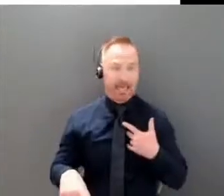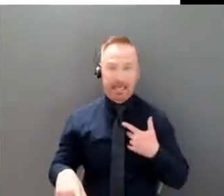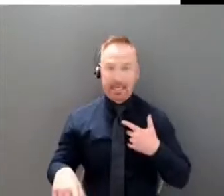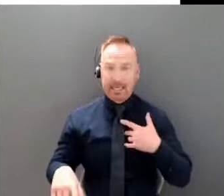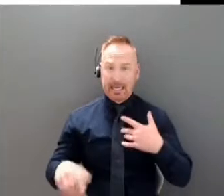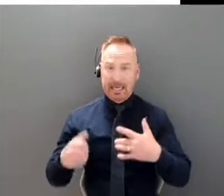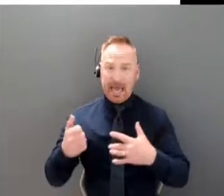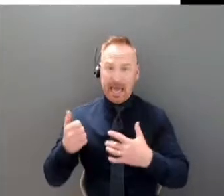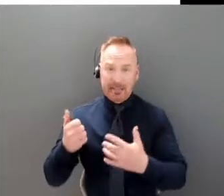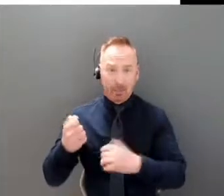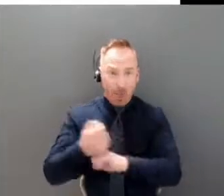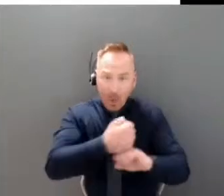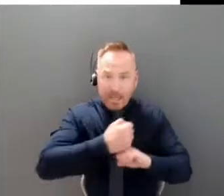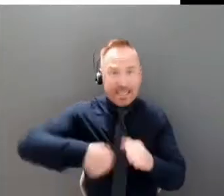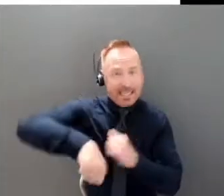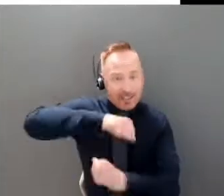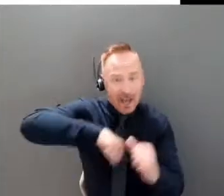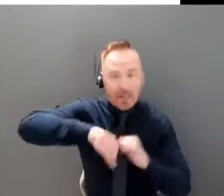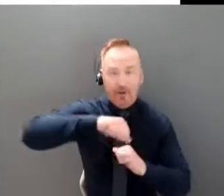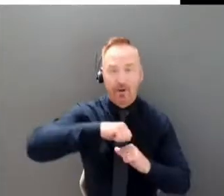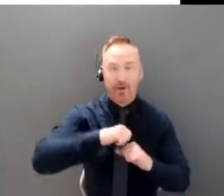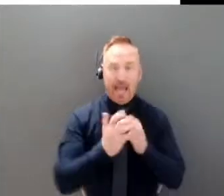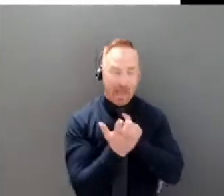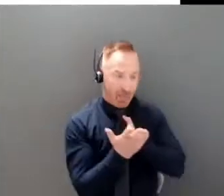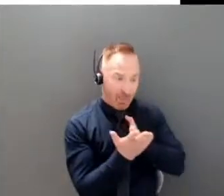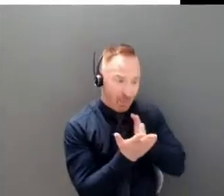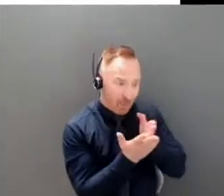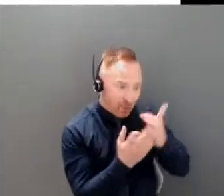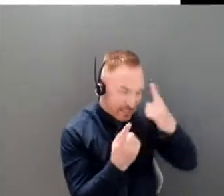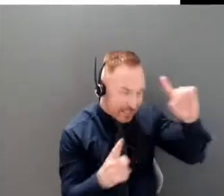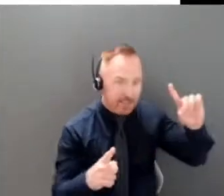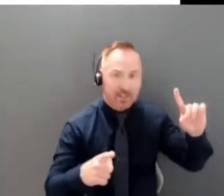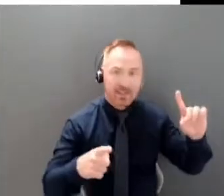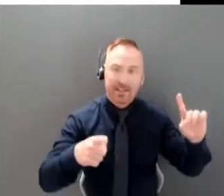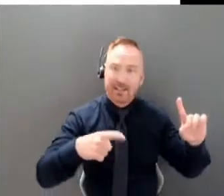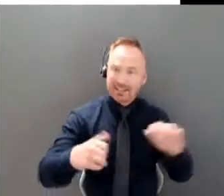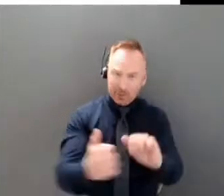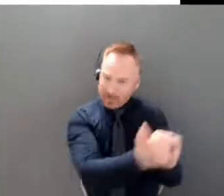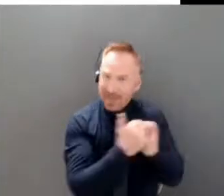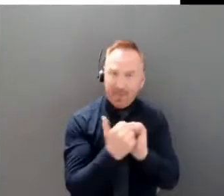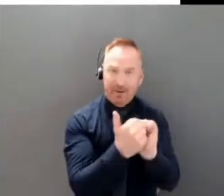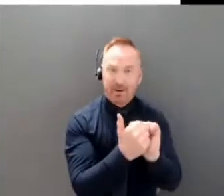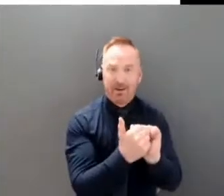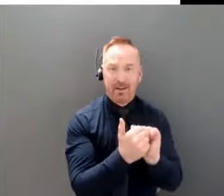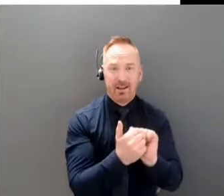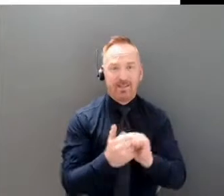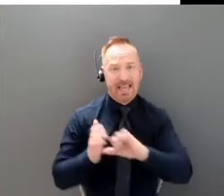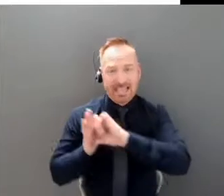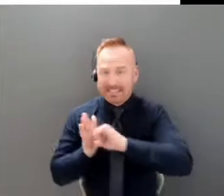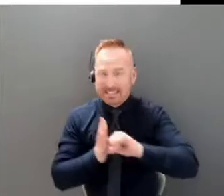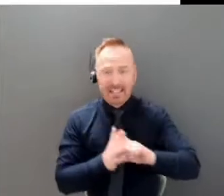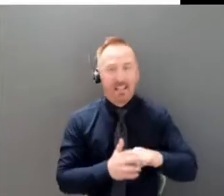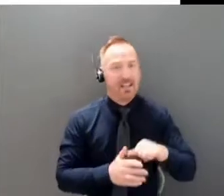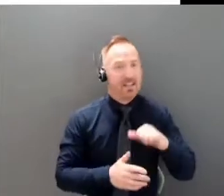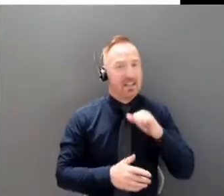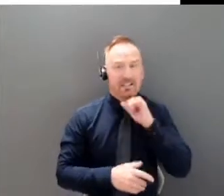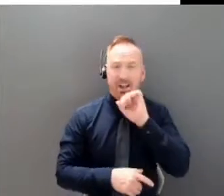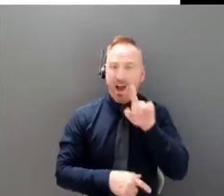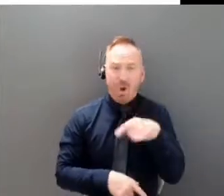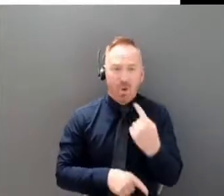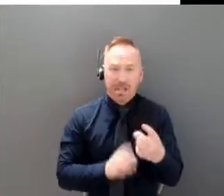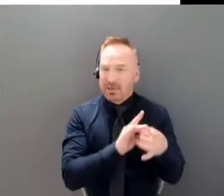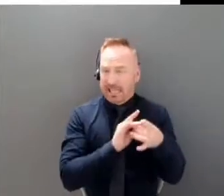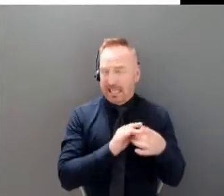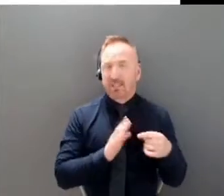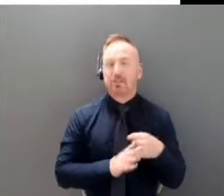that's really important that this is not just a case of some unvaccinated individuals it's a